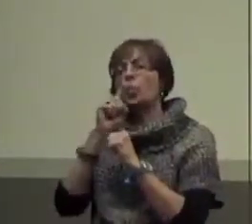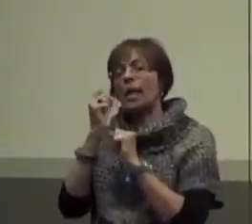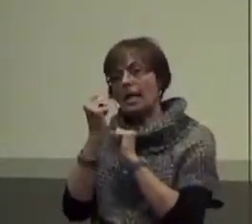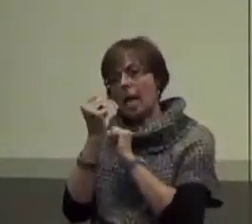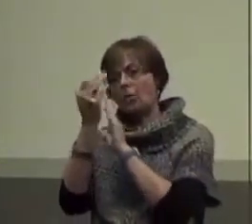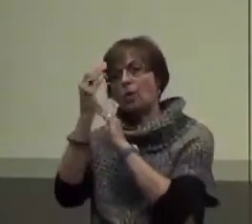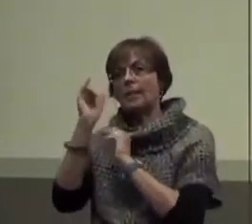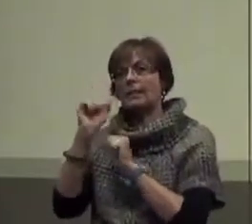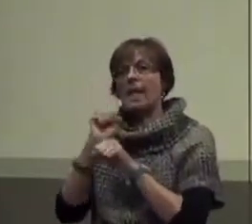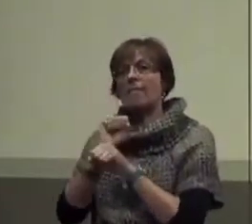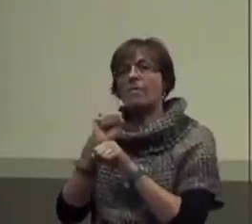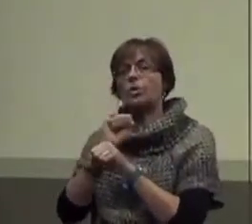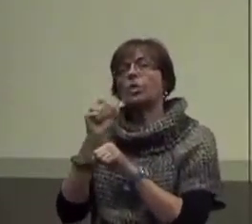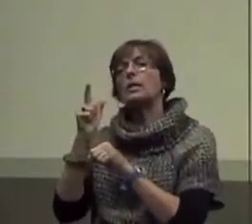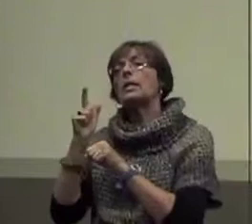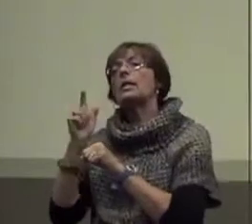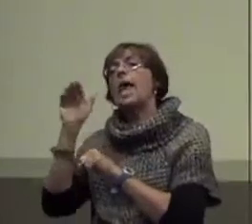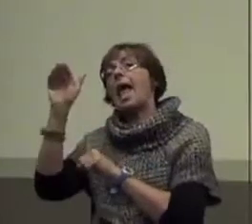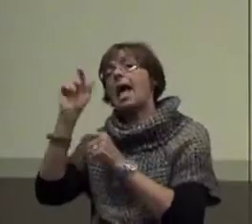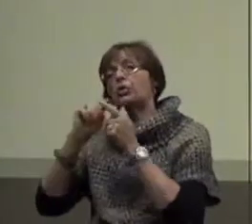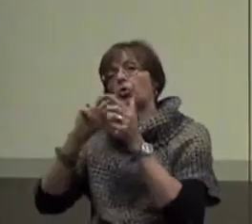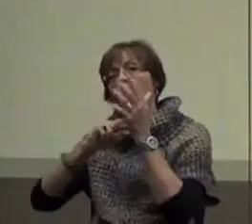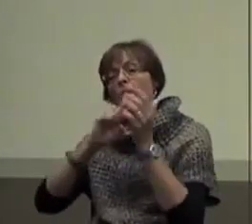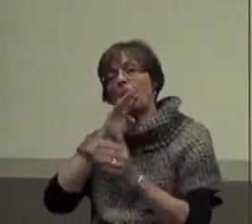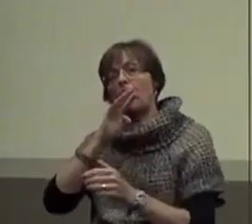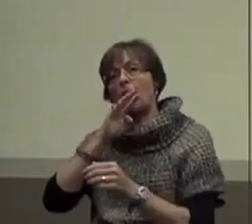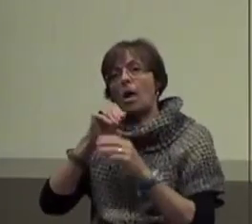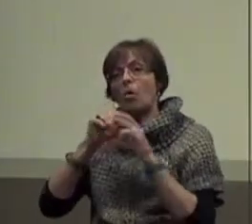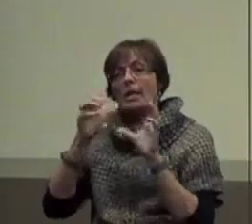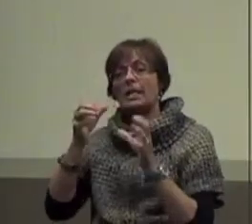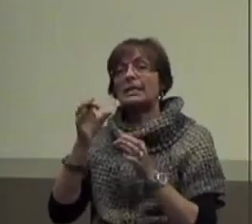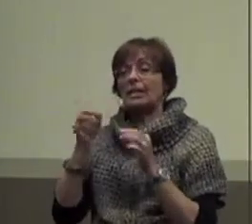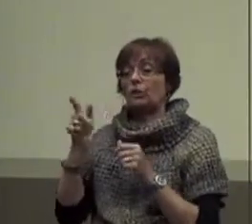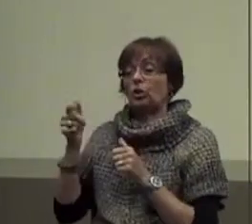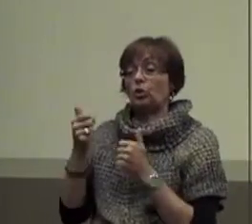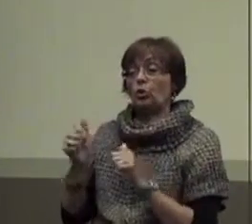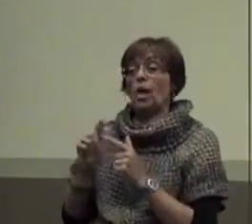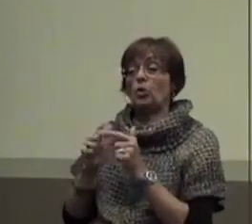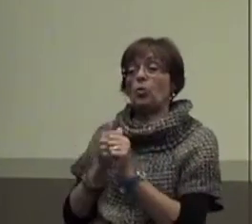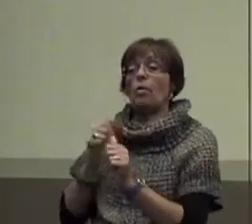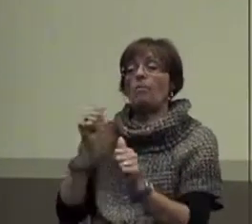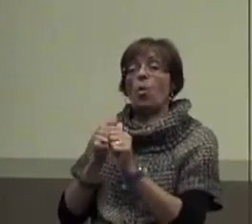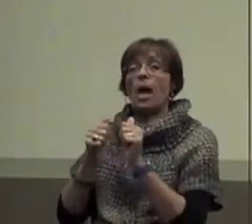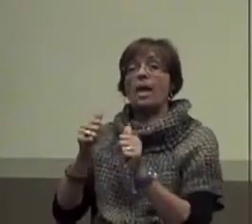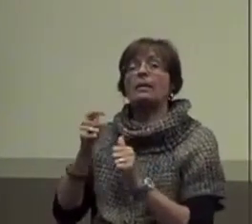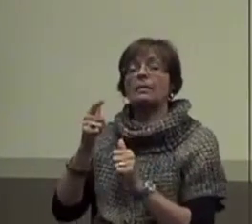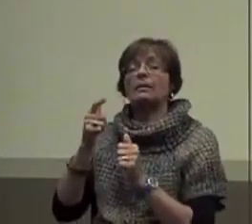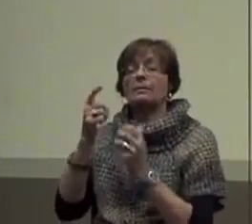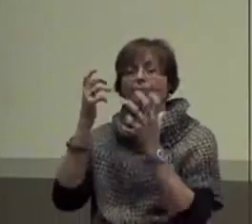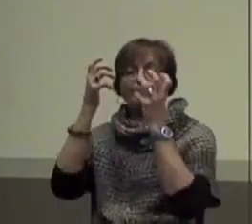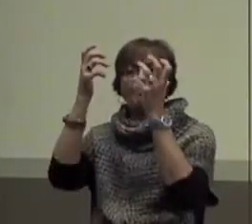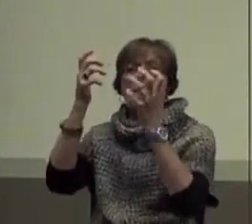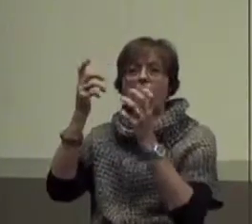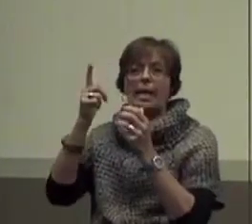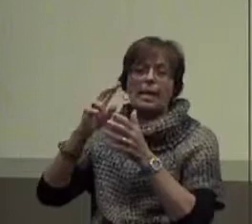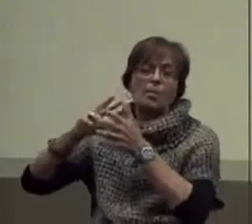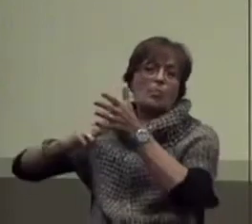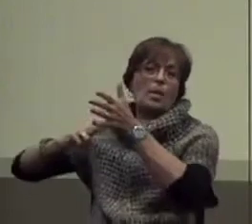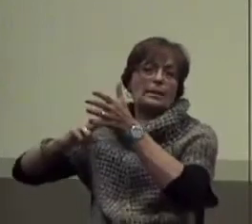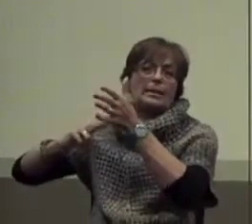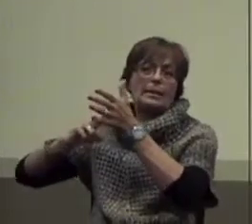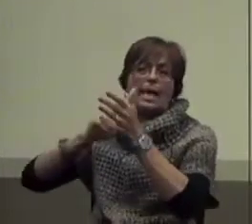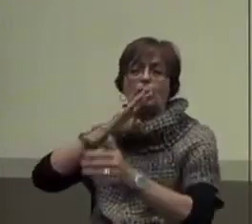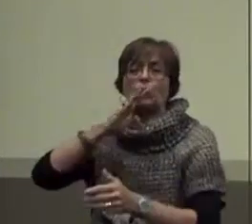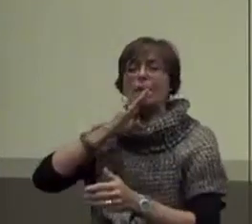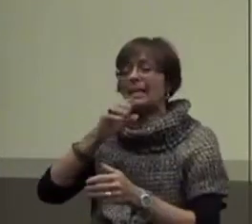Okay? So ask to read aloud in class. And if she's trying to avoid public presentation. So it's not about how hard it